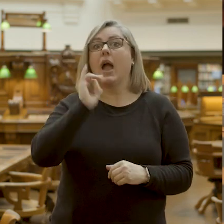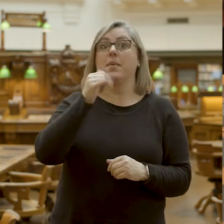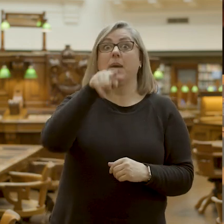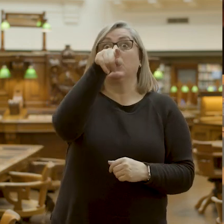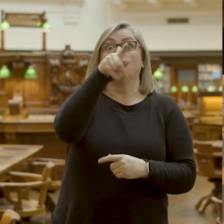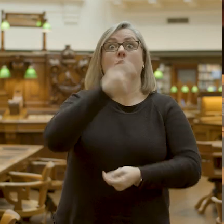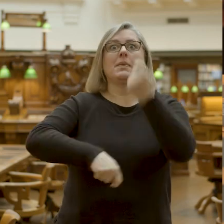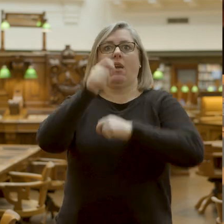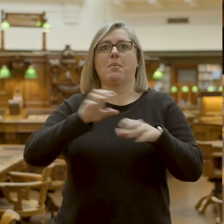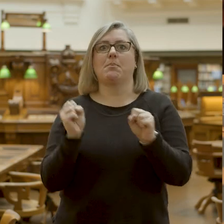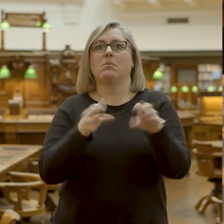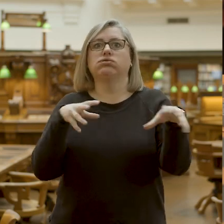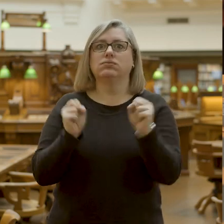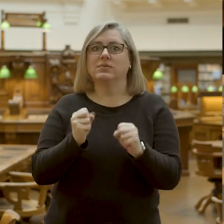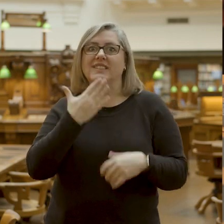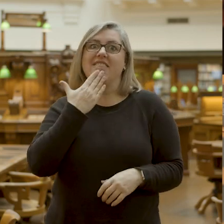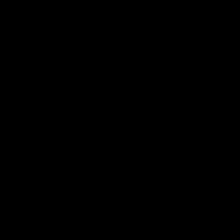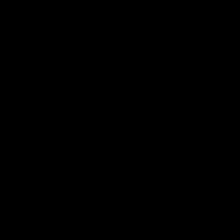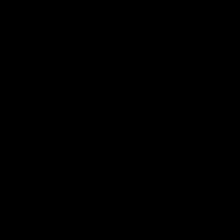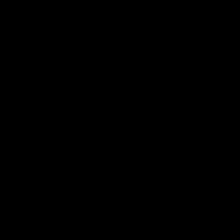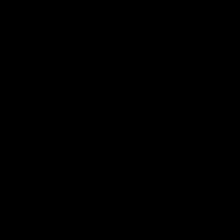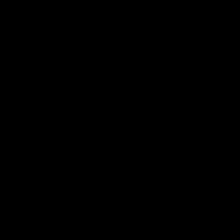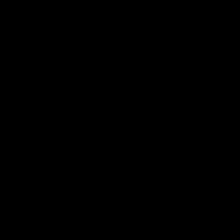you into a magician. Thank you very much.